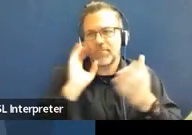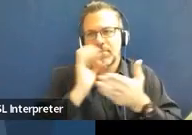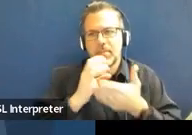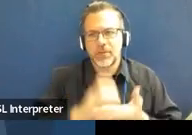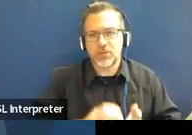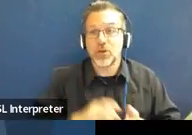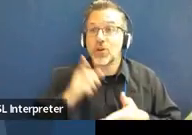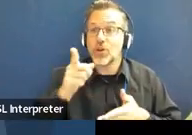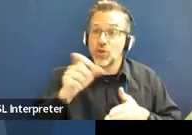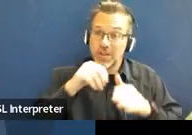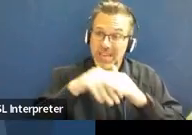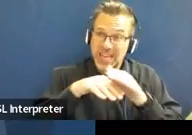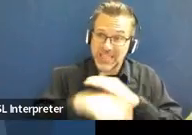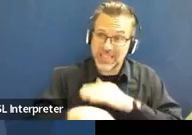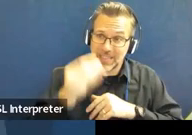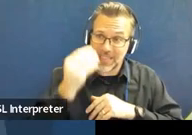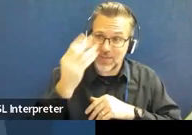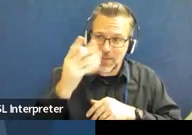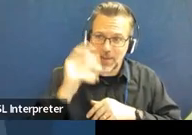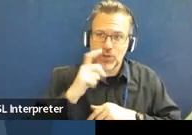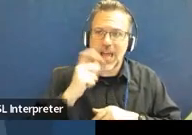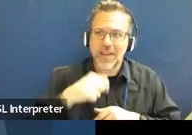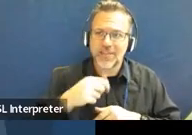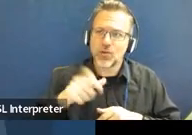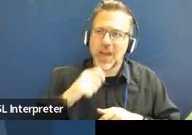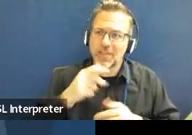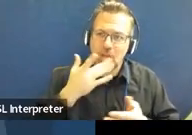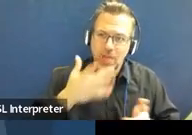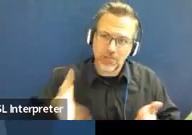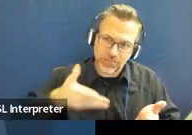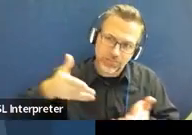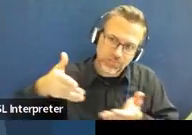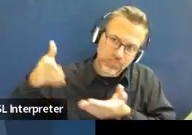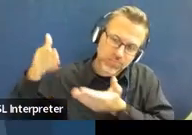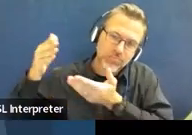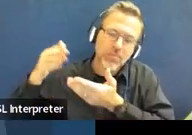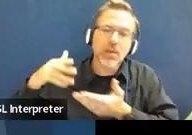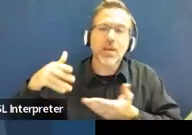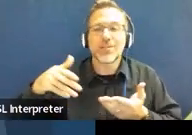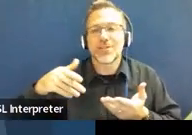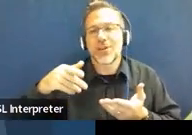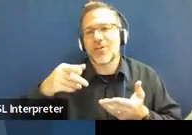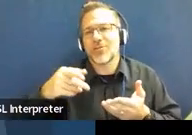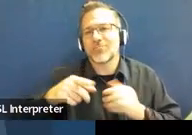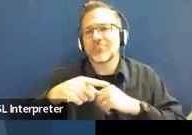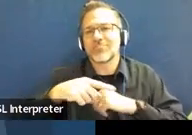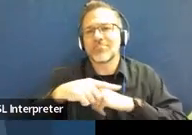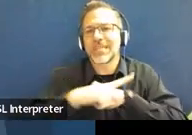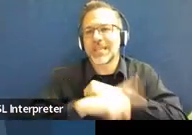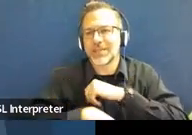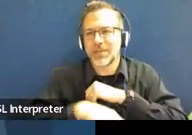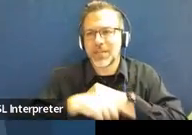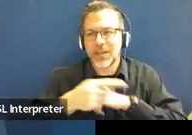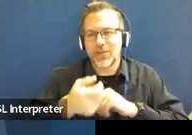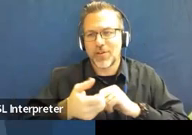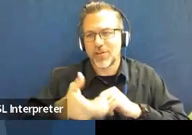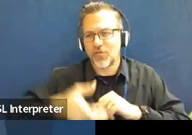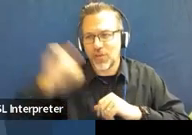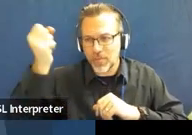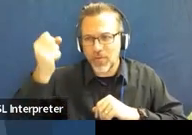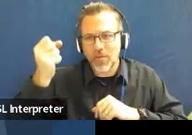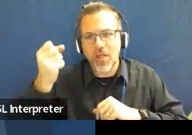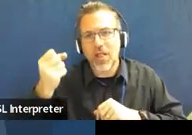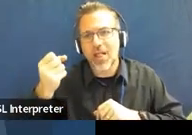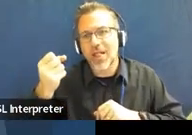having to thumb through 300 pages of MUSER. So you can look here. Disciplinary removals is up on this